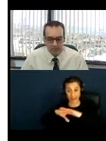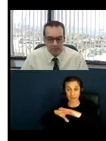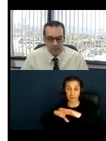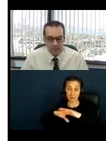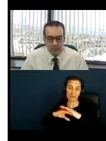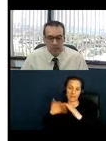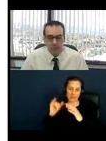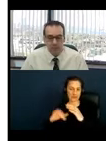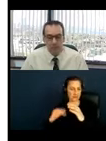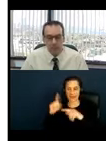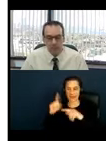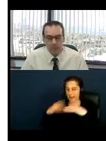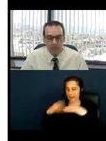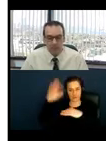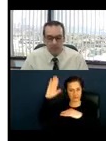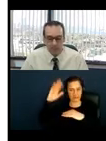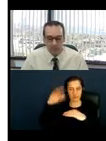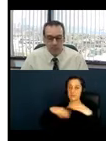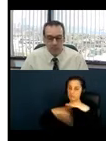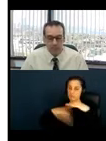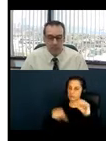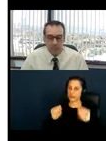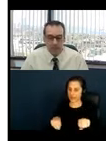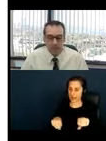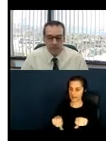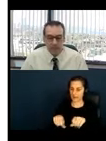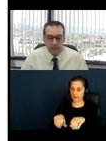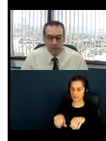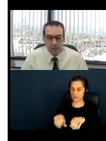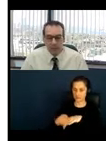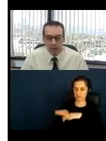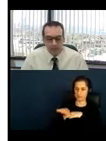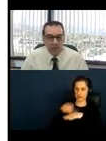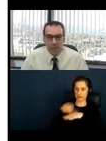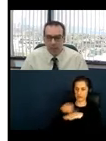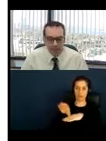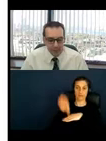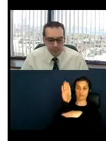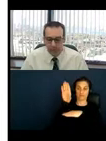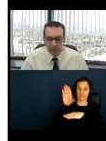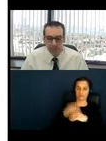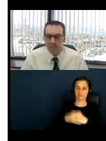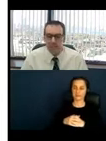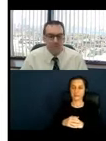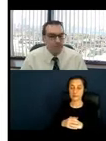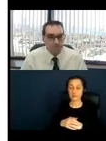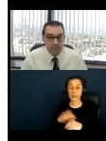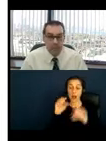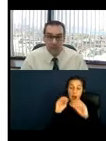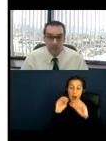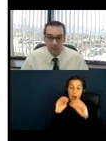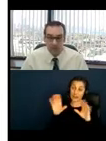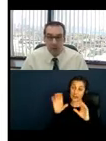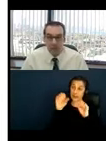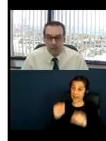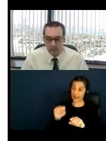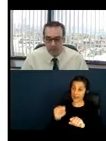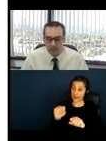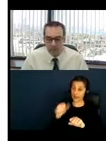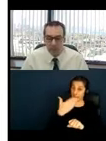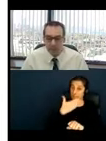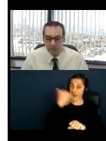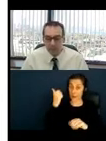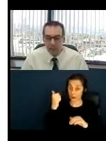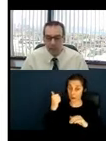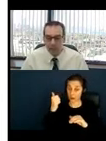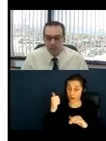level or maximum slopes that can be provided. Obviously, if we can aim for better, that is that is a great option and